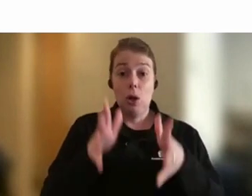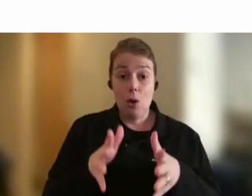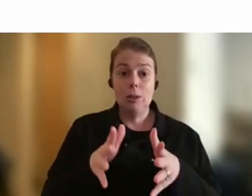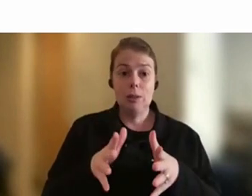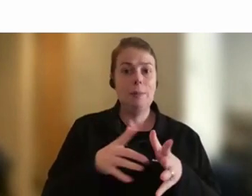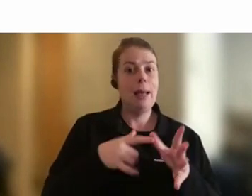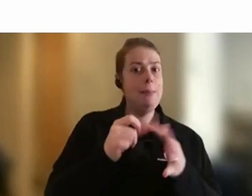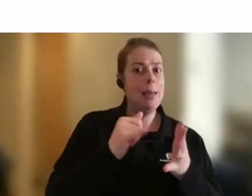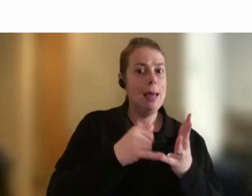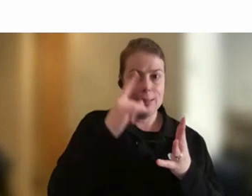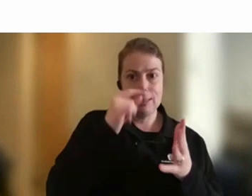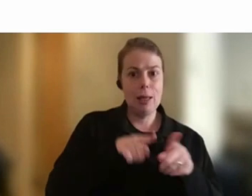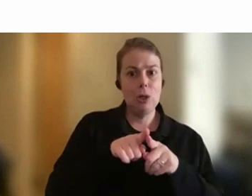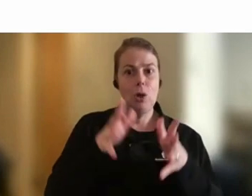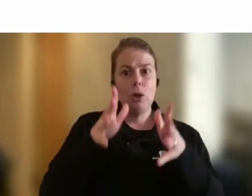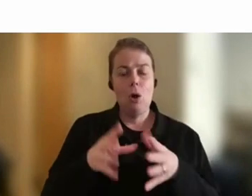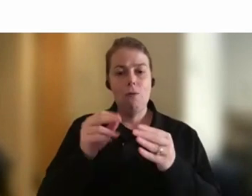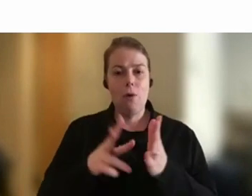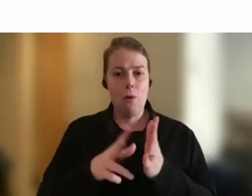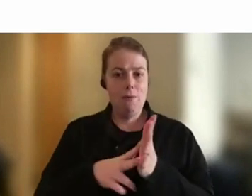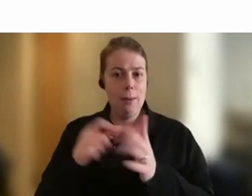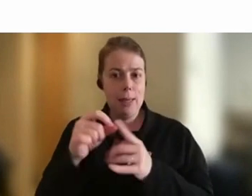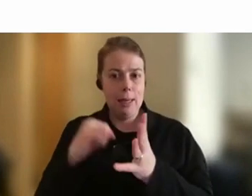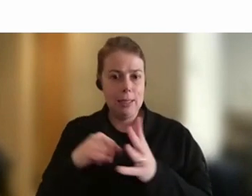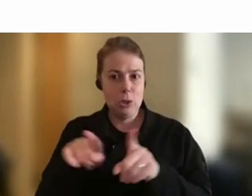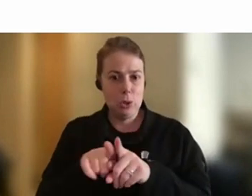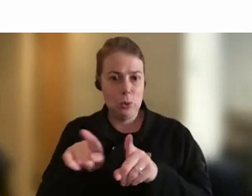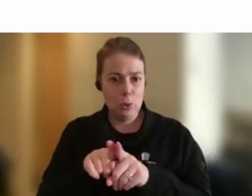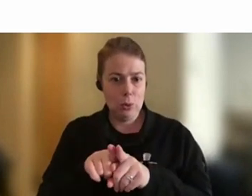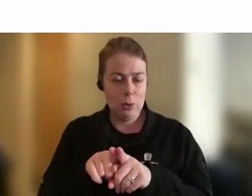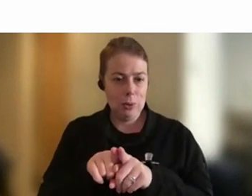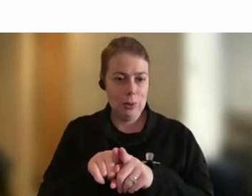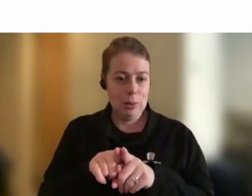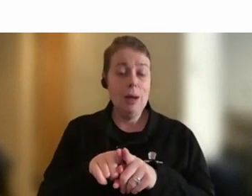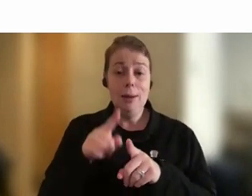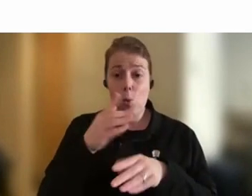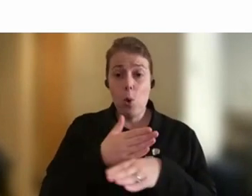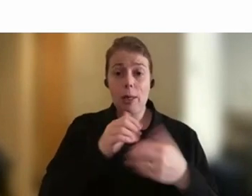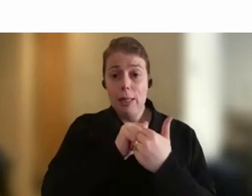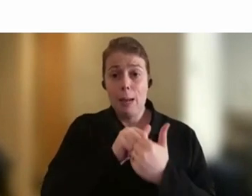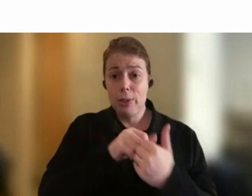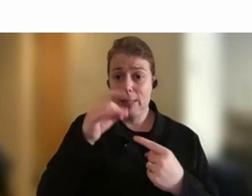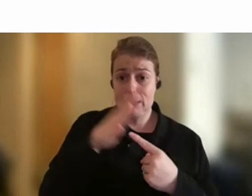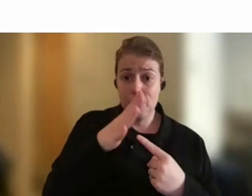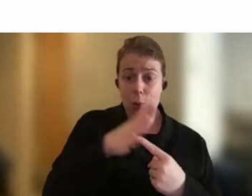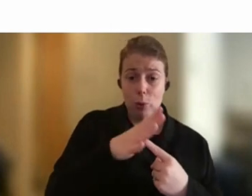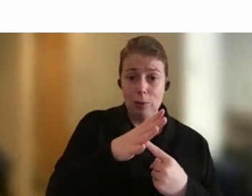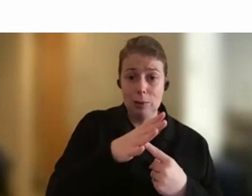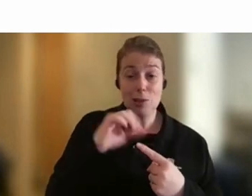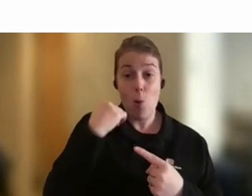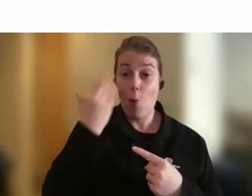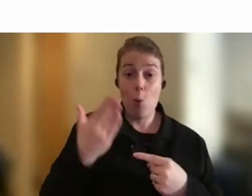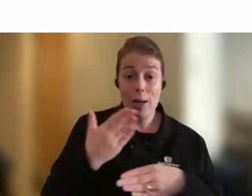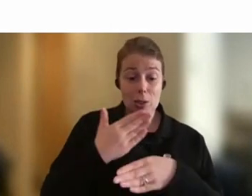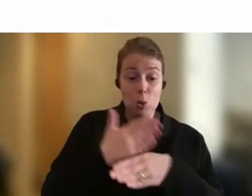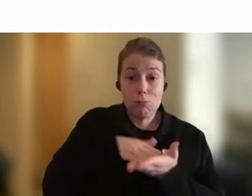work very differently, very collaboratively. It doesn't always work, don't get me wrong. But I think when you're coming from a perspective of, you know, what is either the policy problem